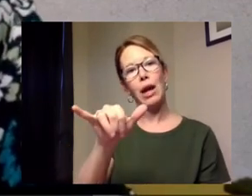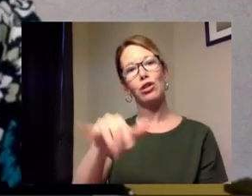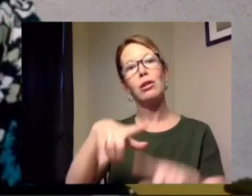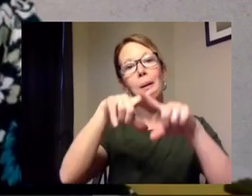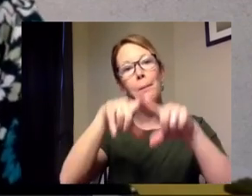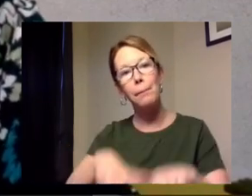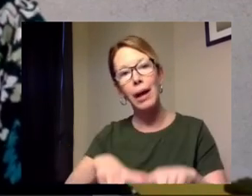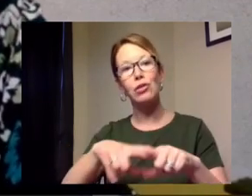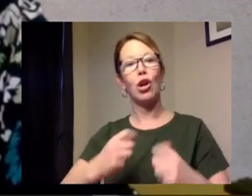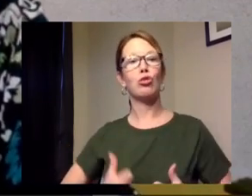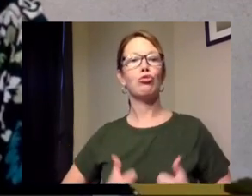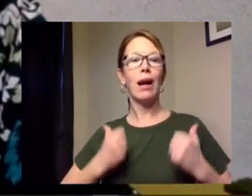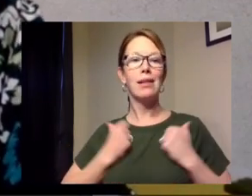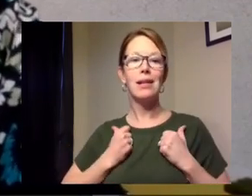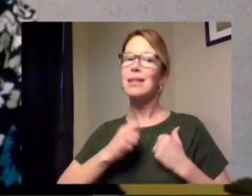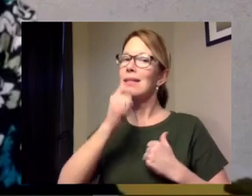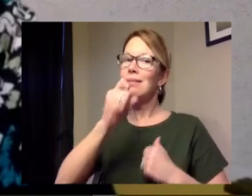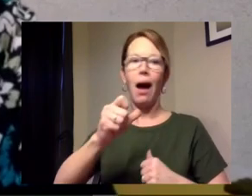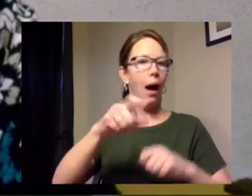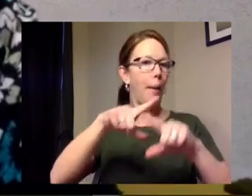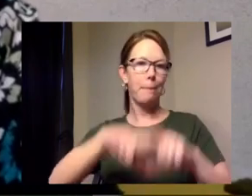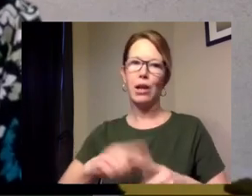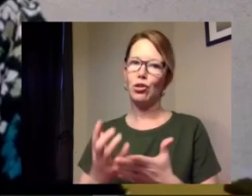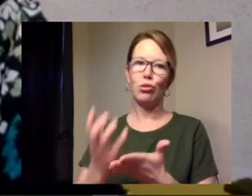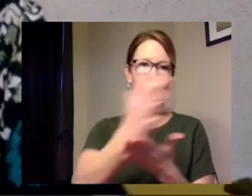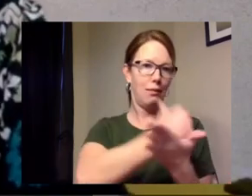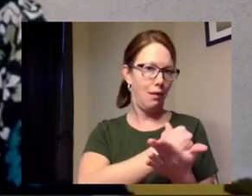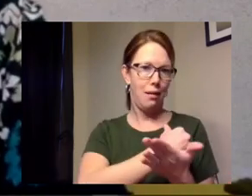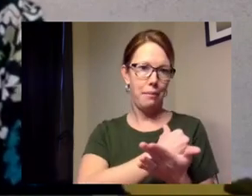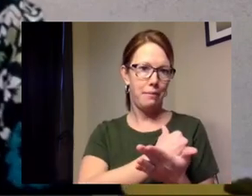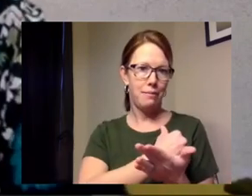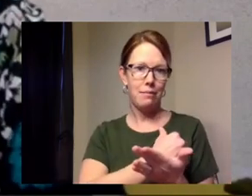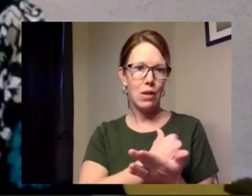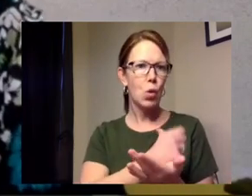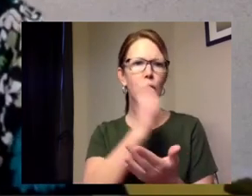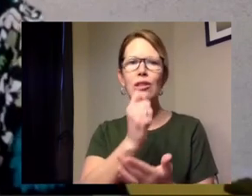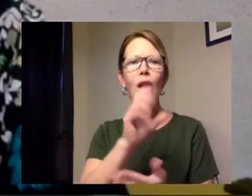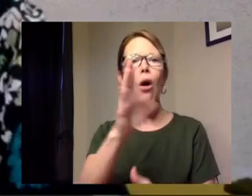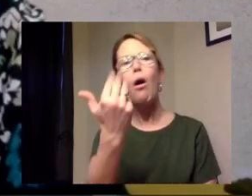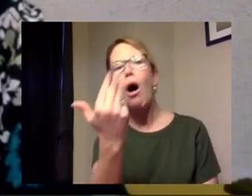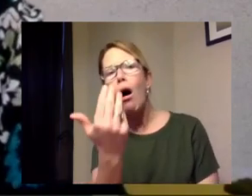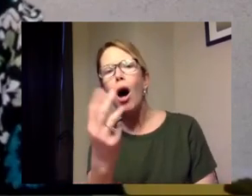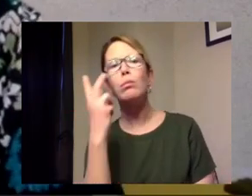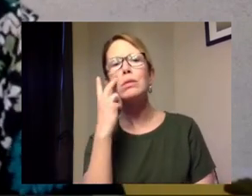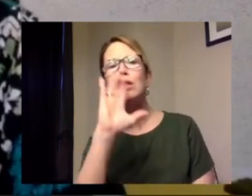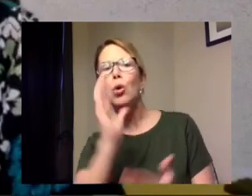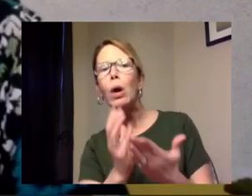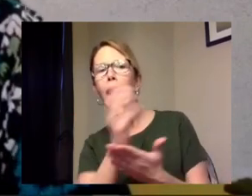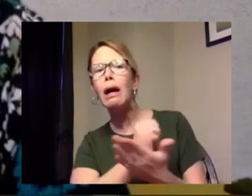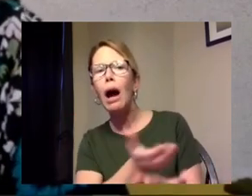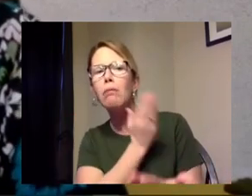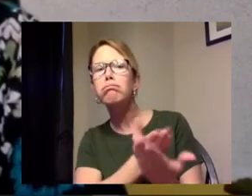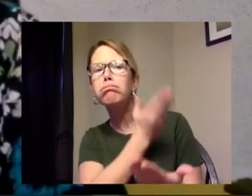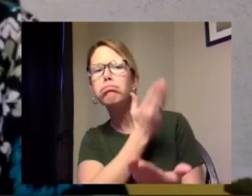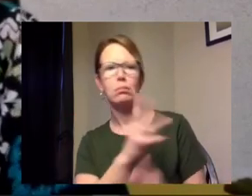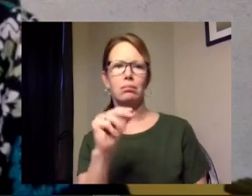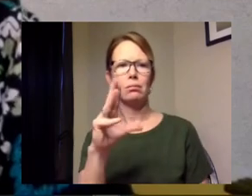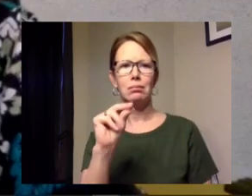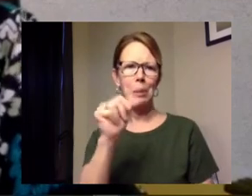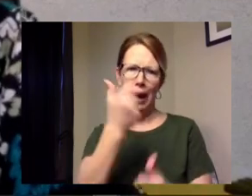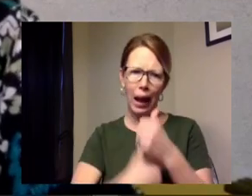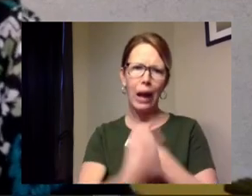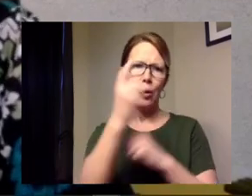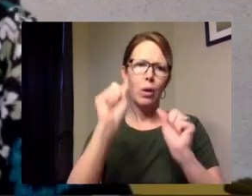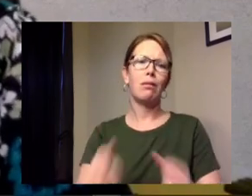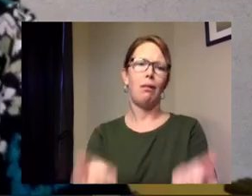not on income so we don't uh verify the income when you attend so anyone can come